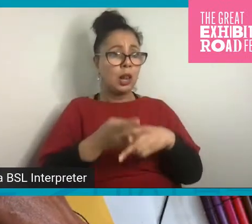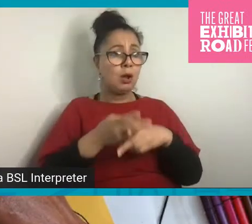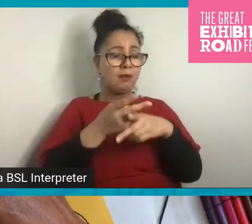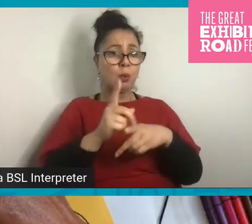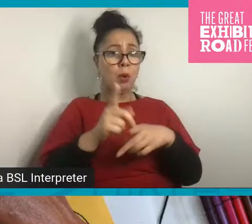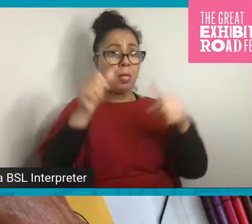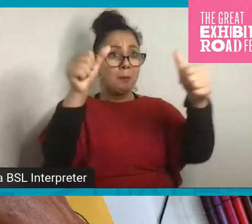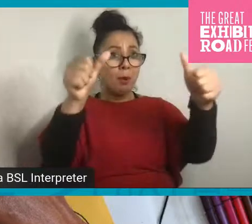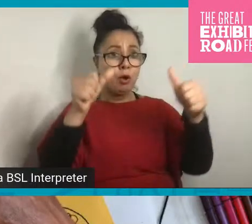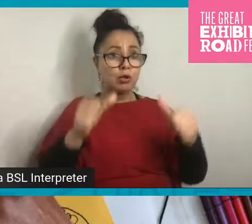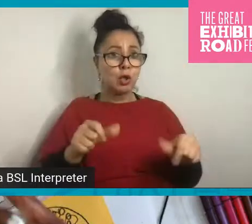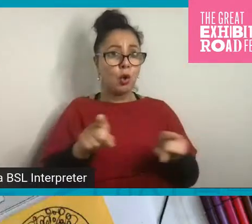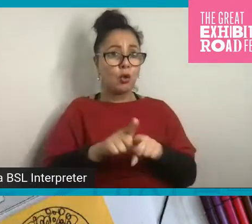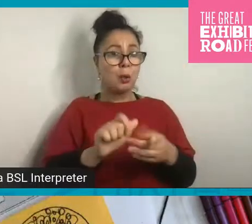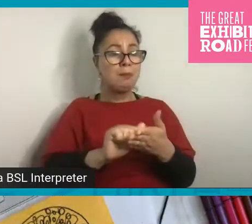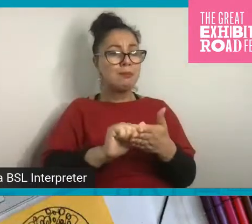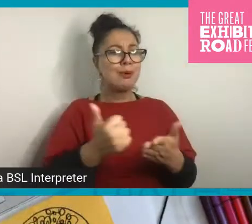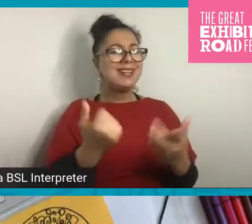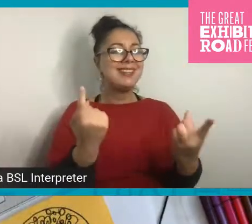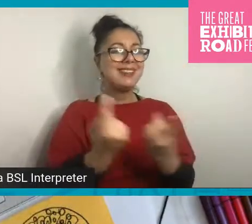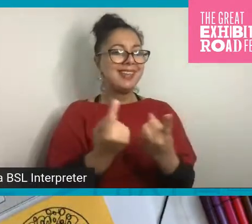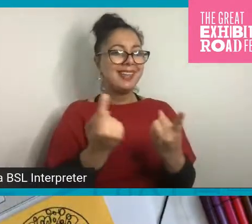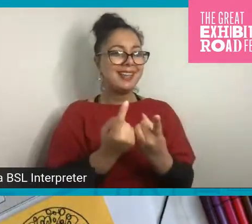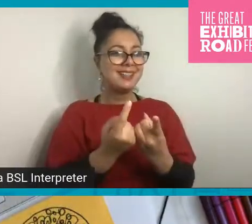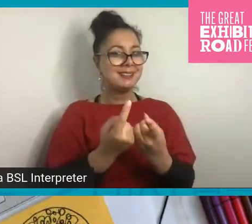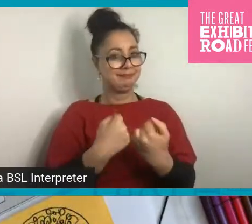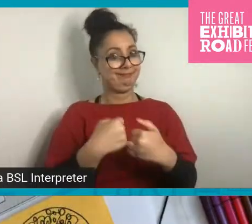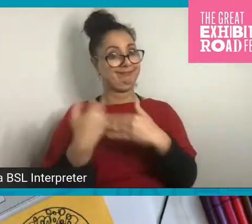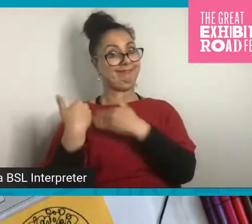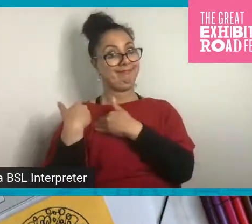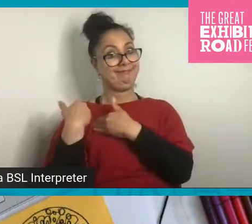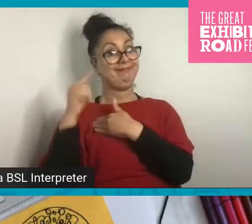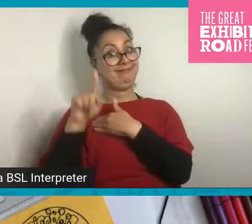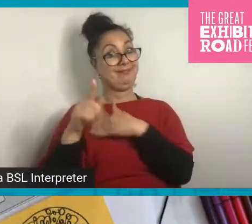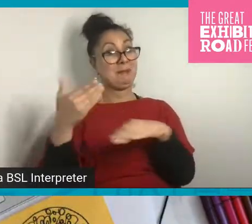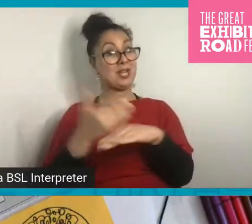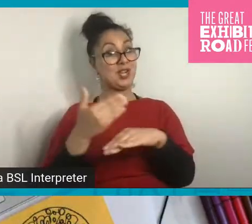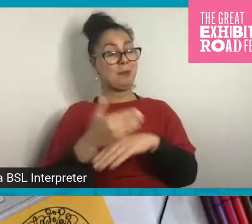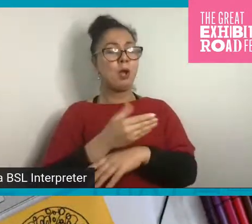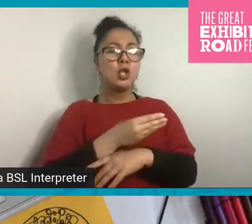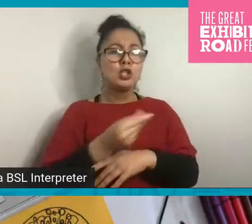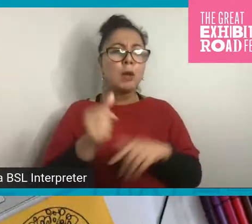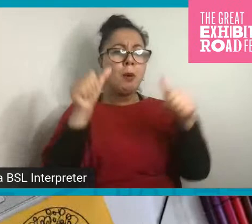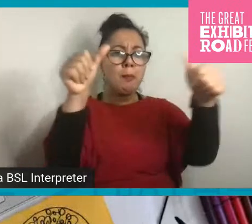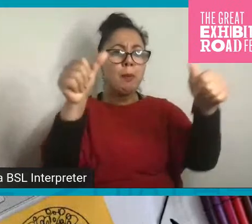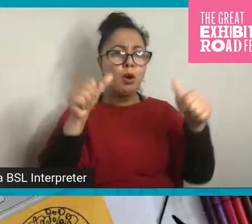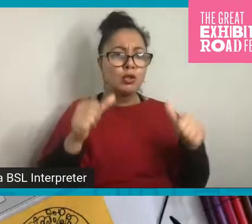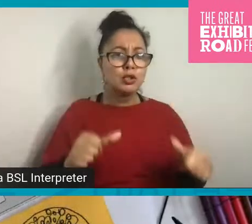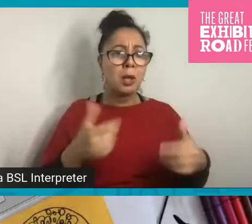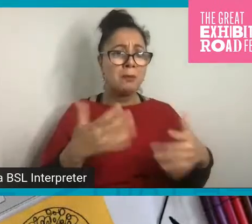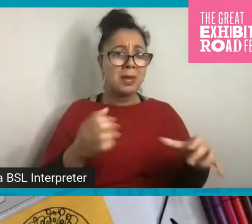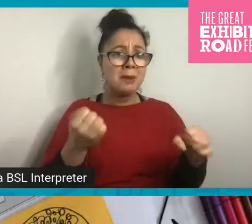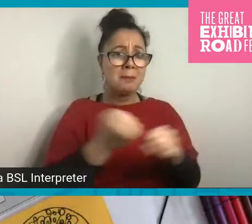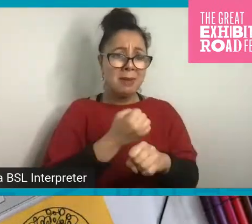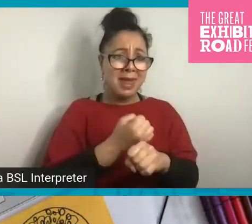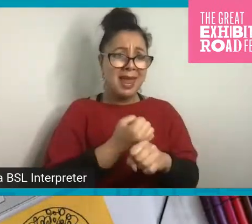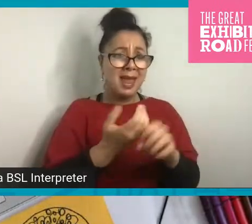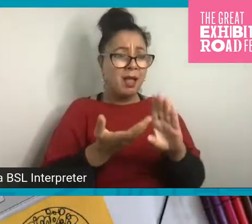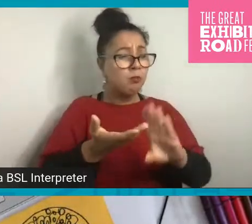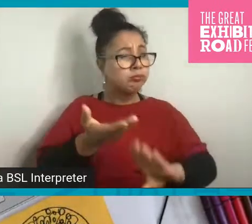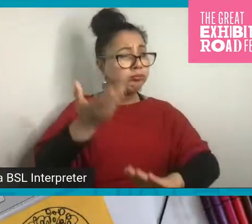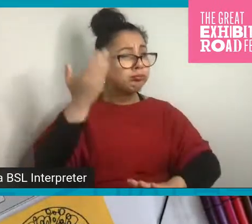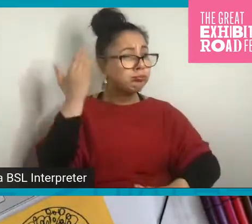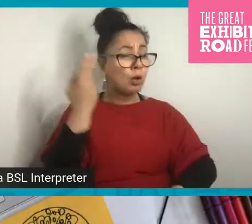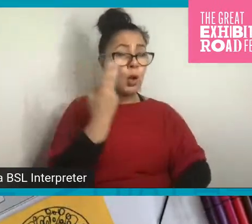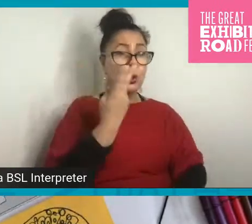prints, printed things. And some of those posters have been made over the past 200 years as well.